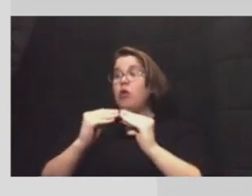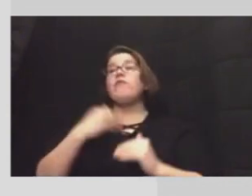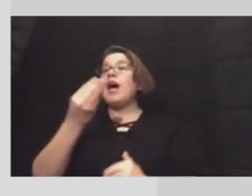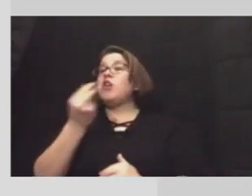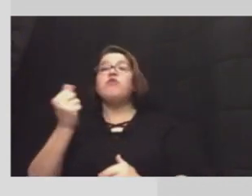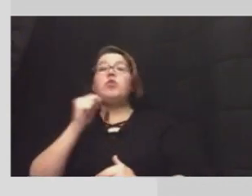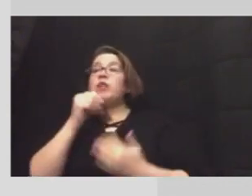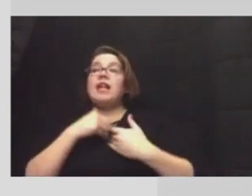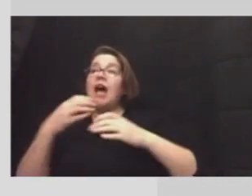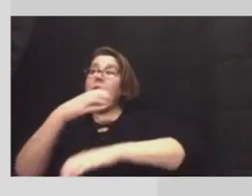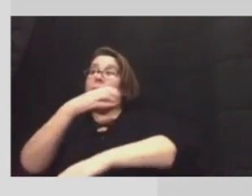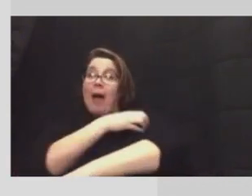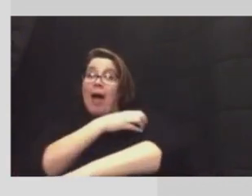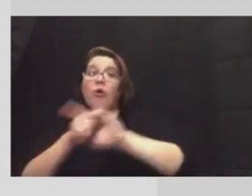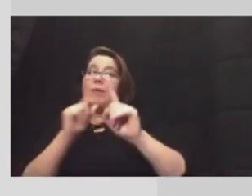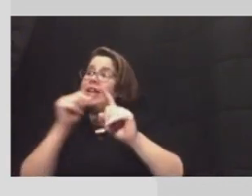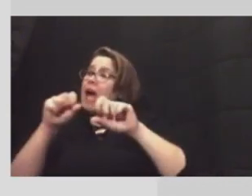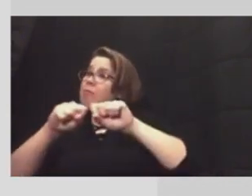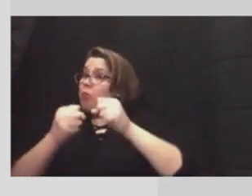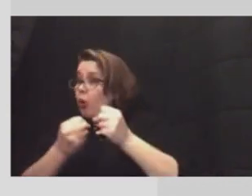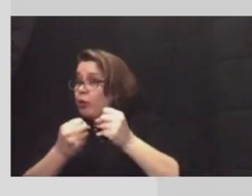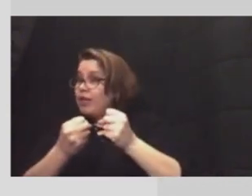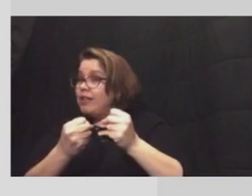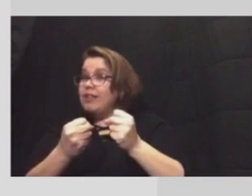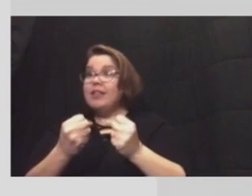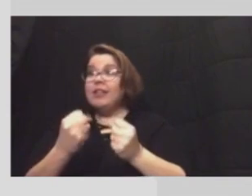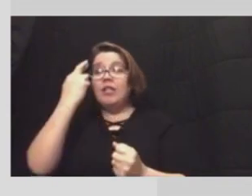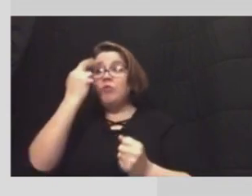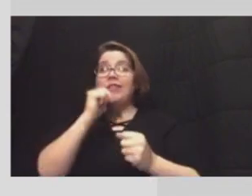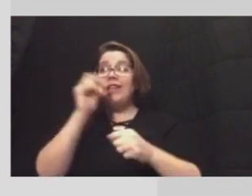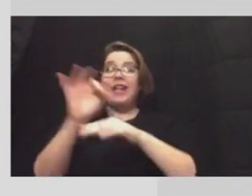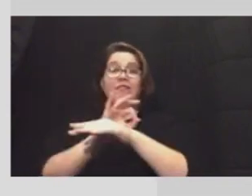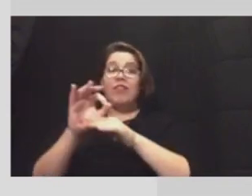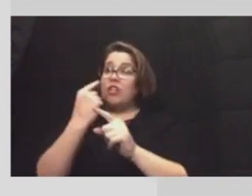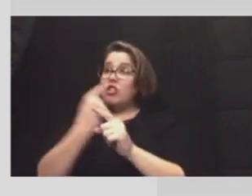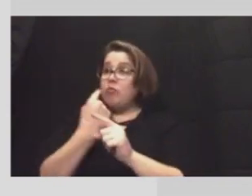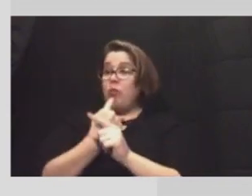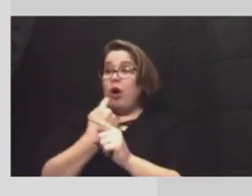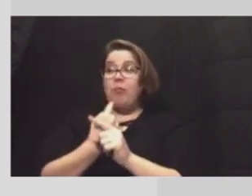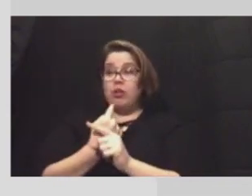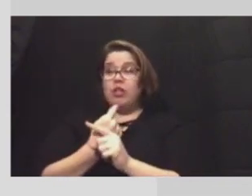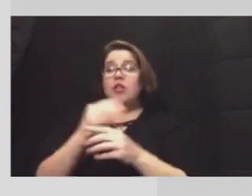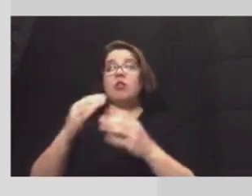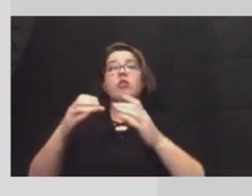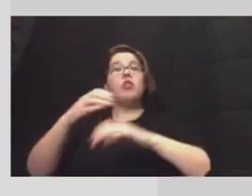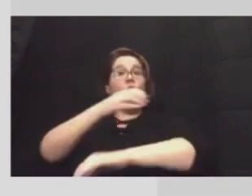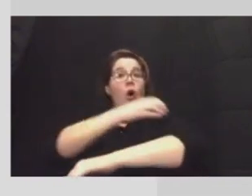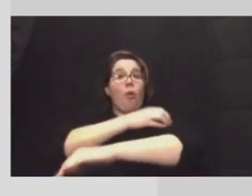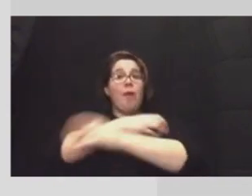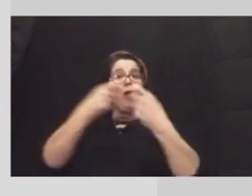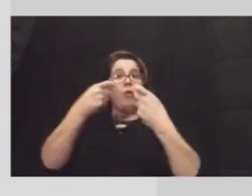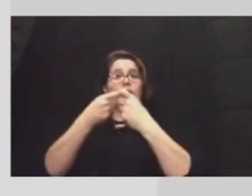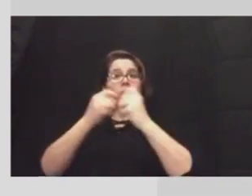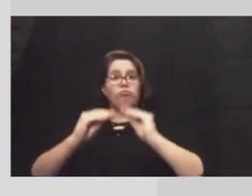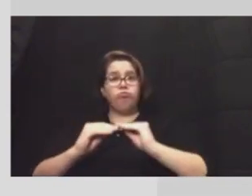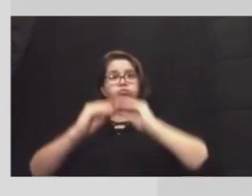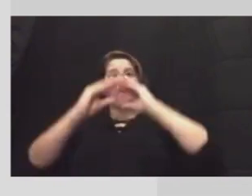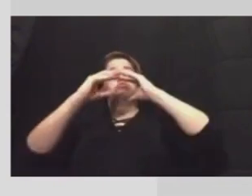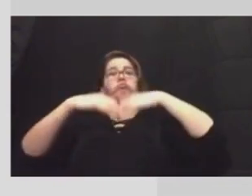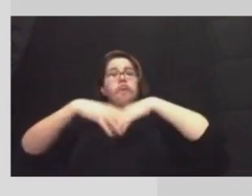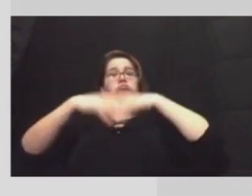not have power and therefore did not uh function all power is restored to all the pump stations so now